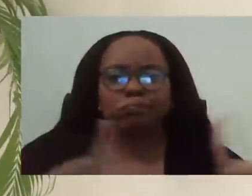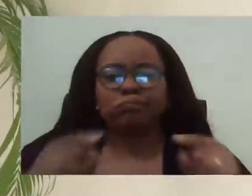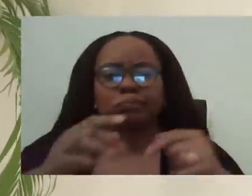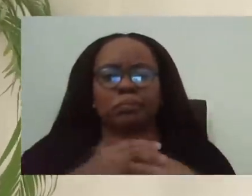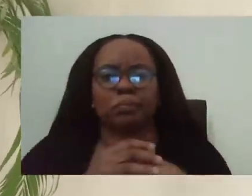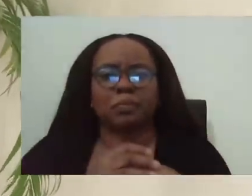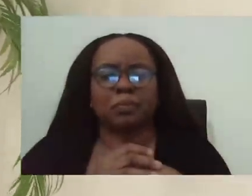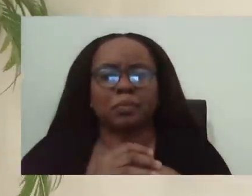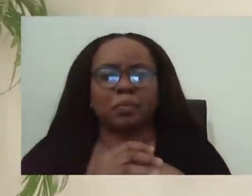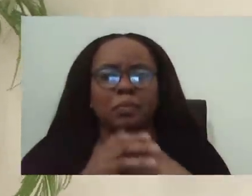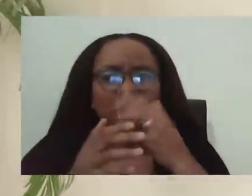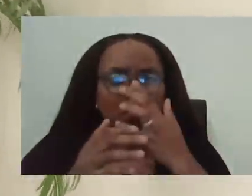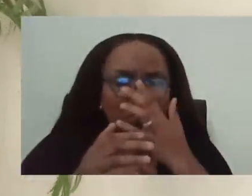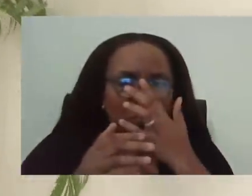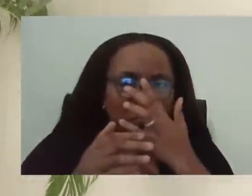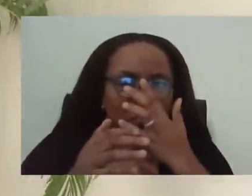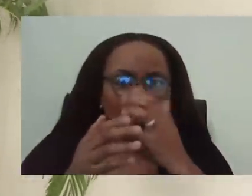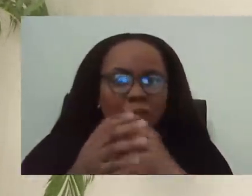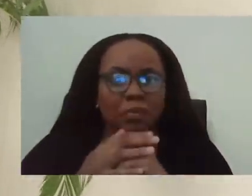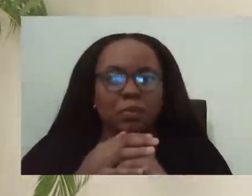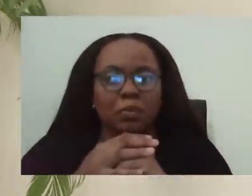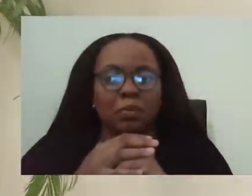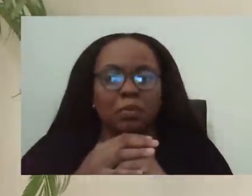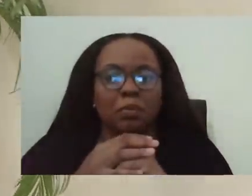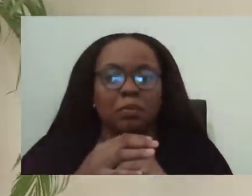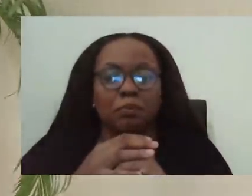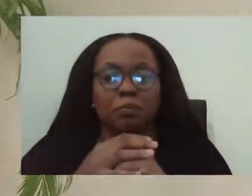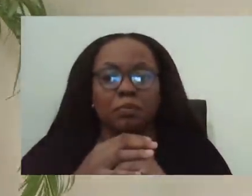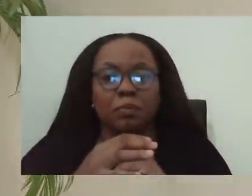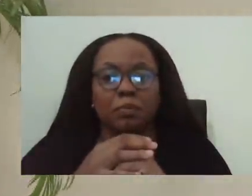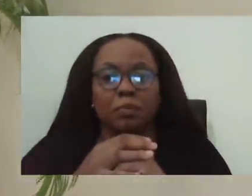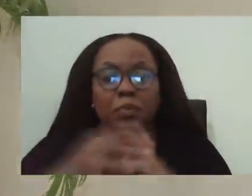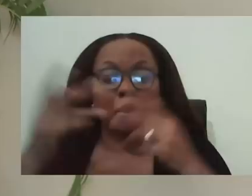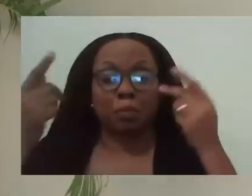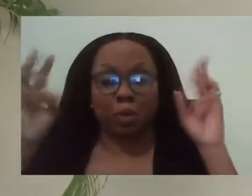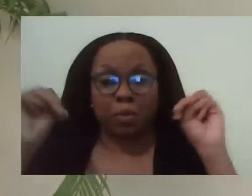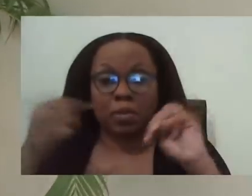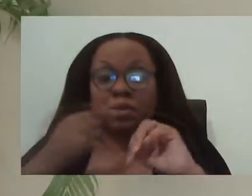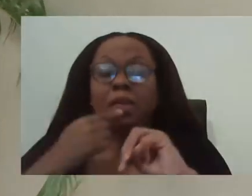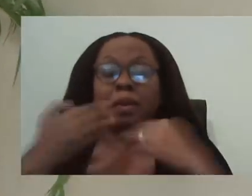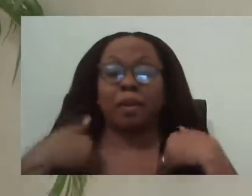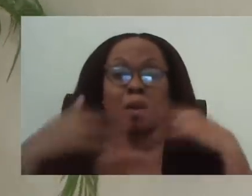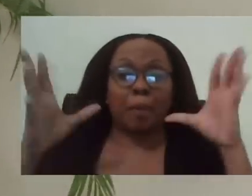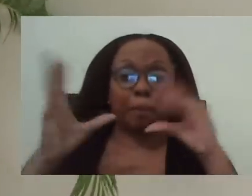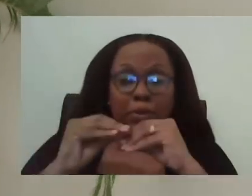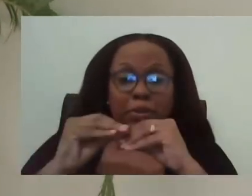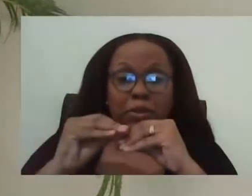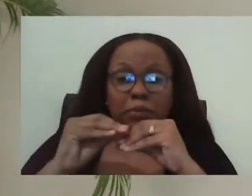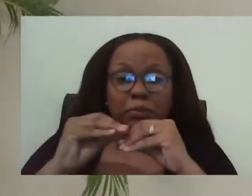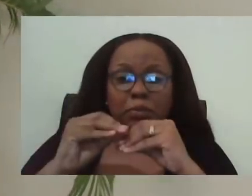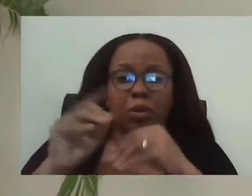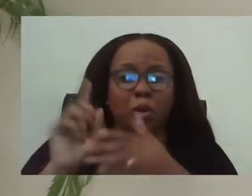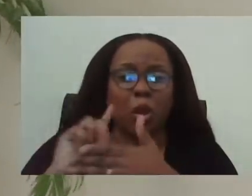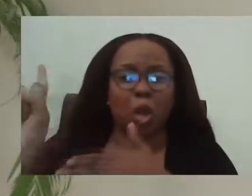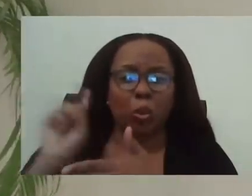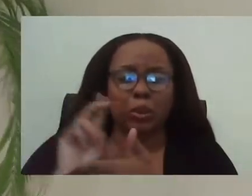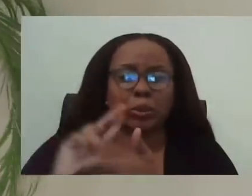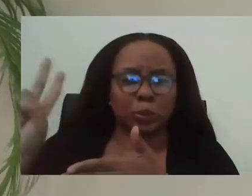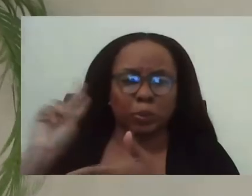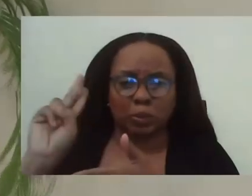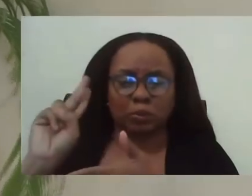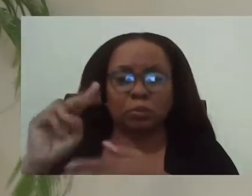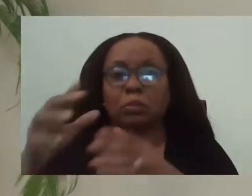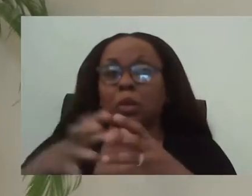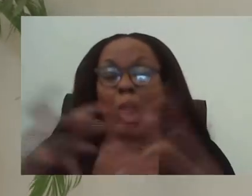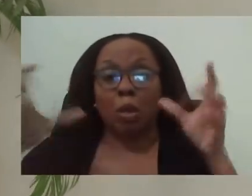to a critical meeting, uh, week ago where, uh, there was a much needed engagement, um, from policymakers. It's about how we